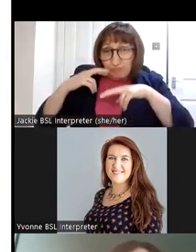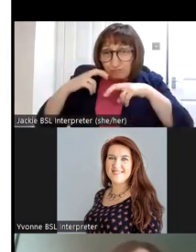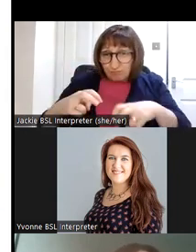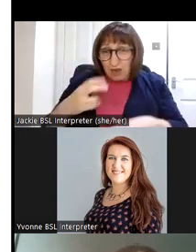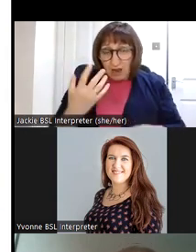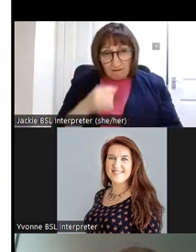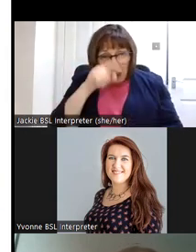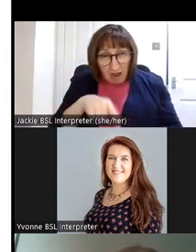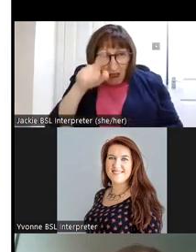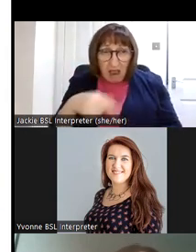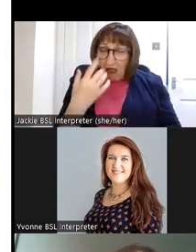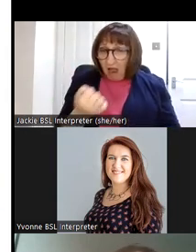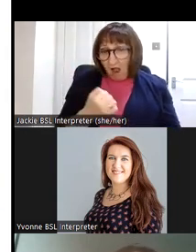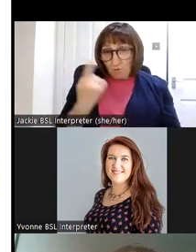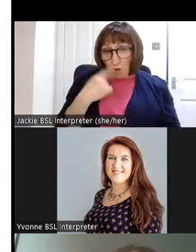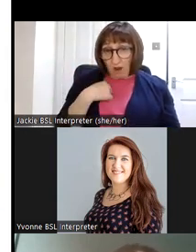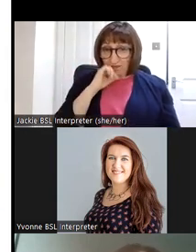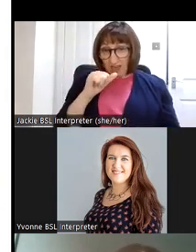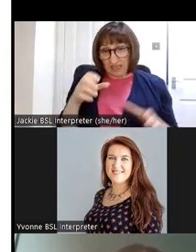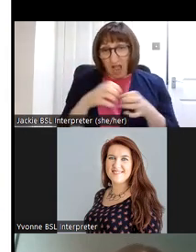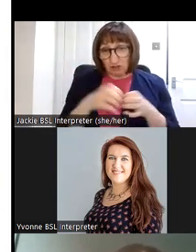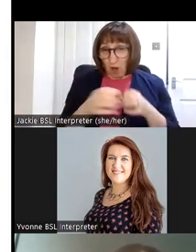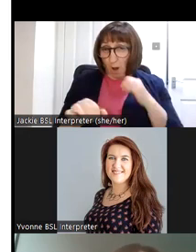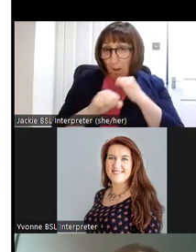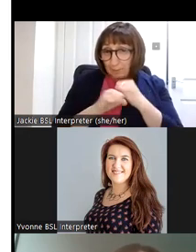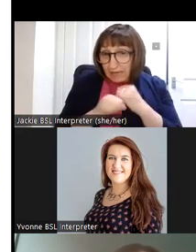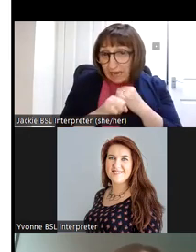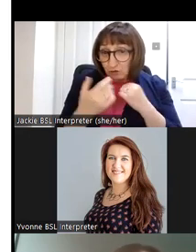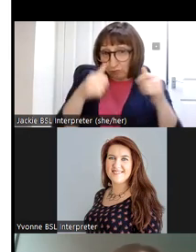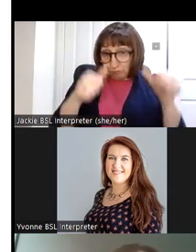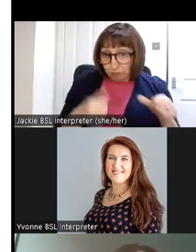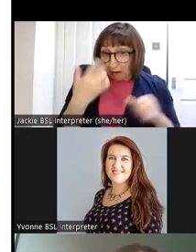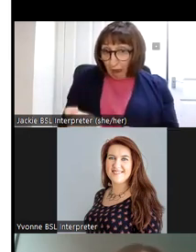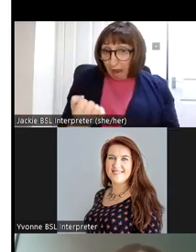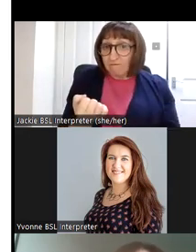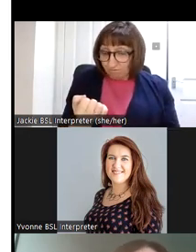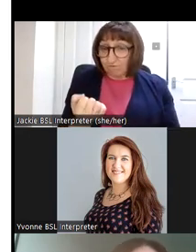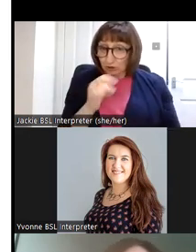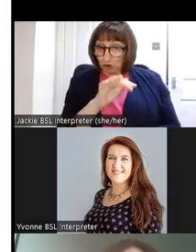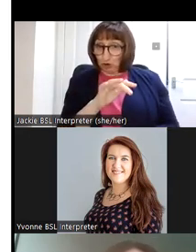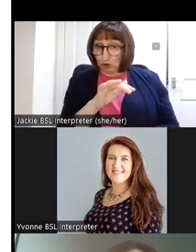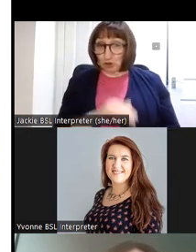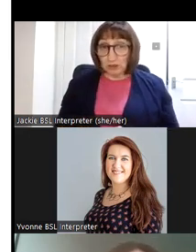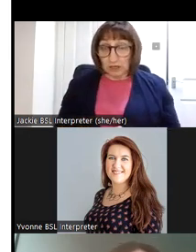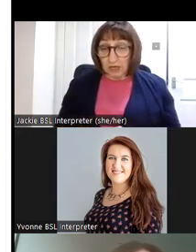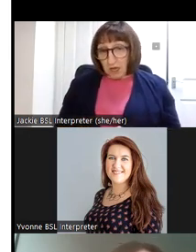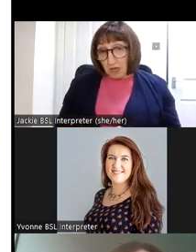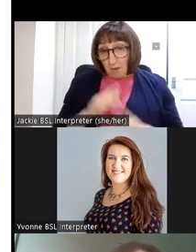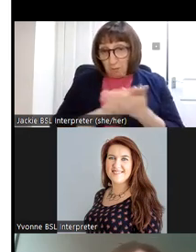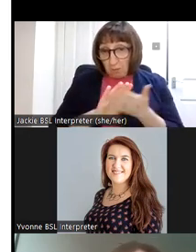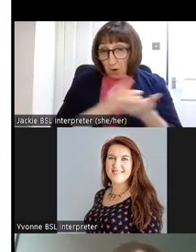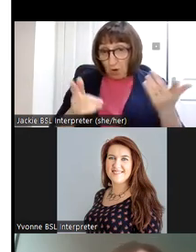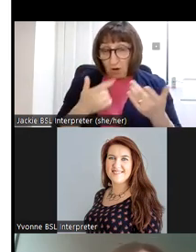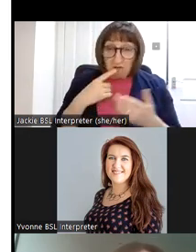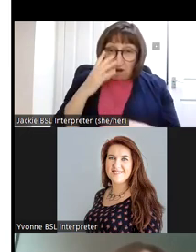have we have uh within one of our categories our publications and uh we we basically put a lot of